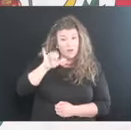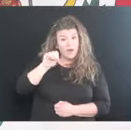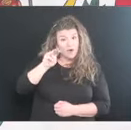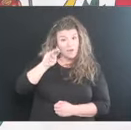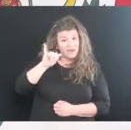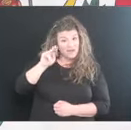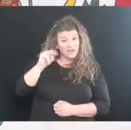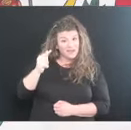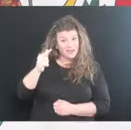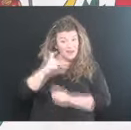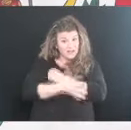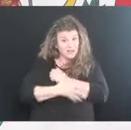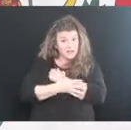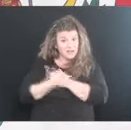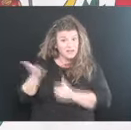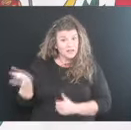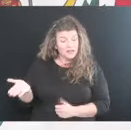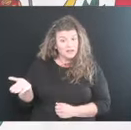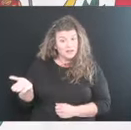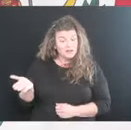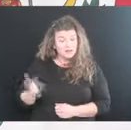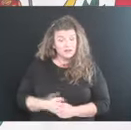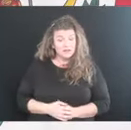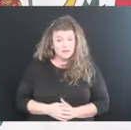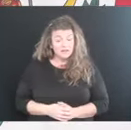you know